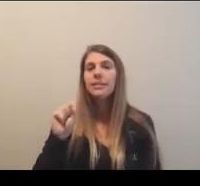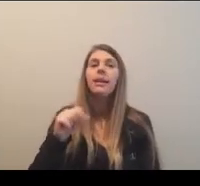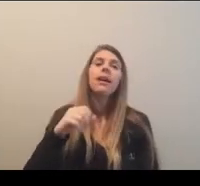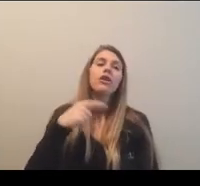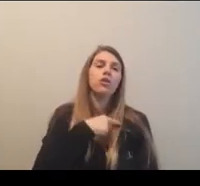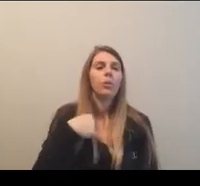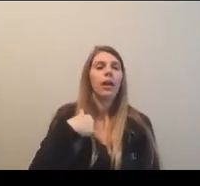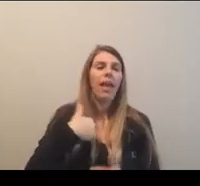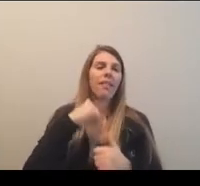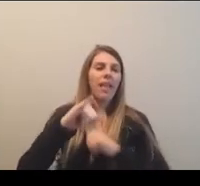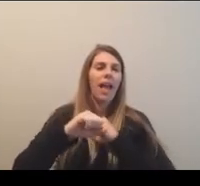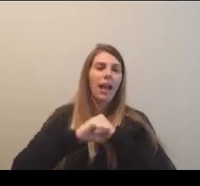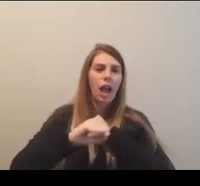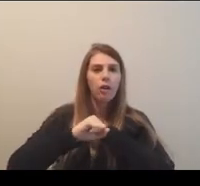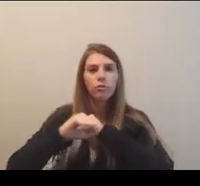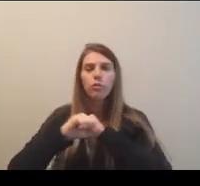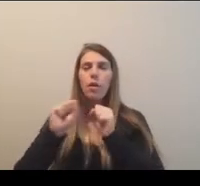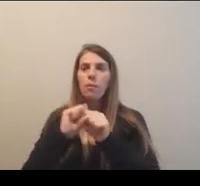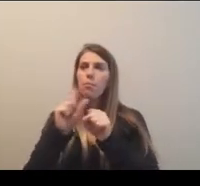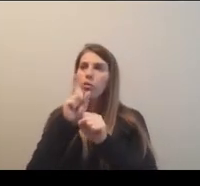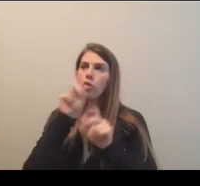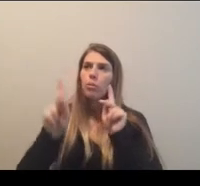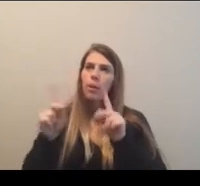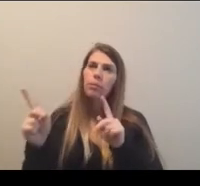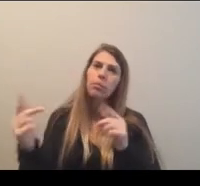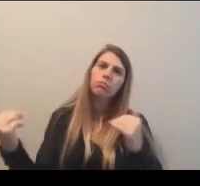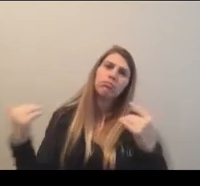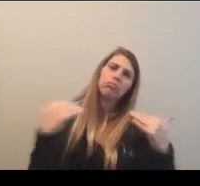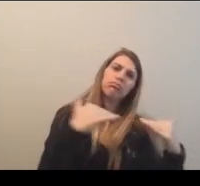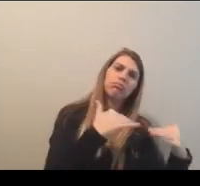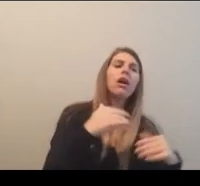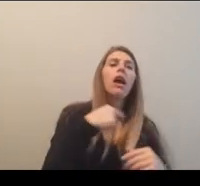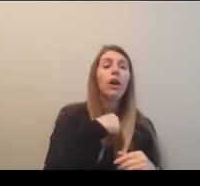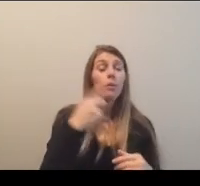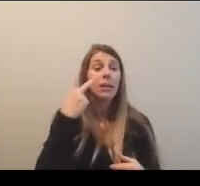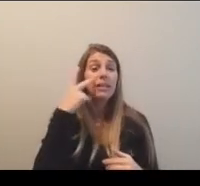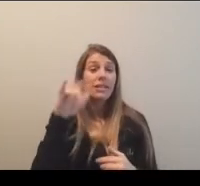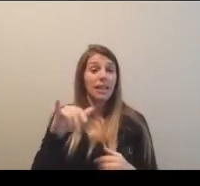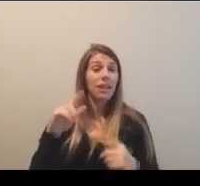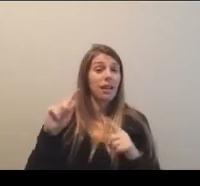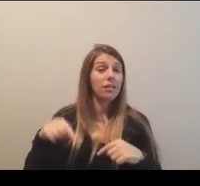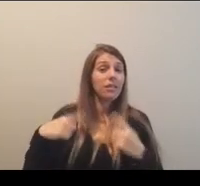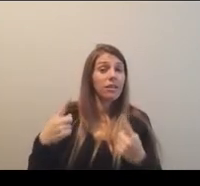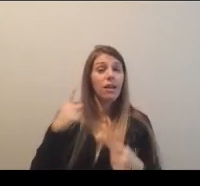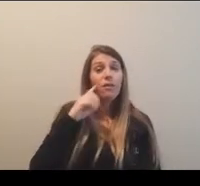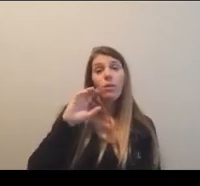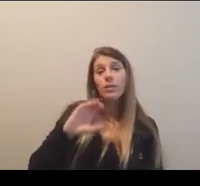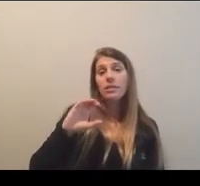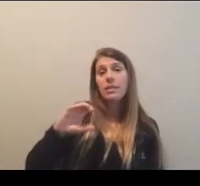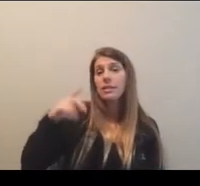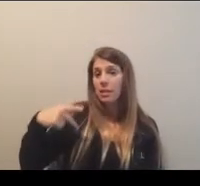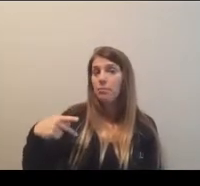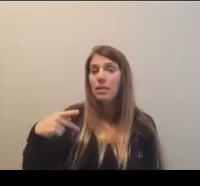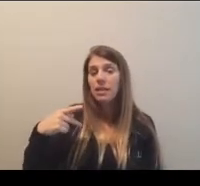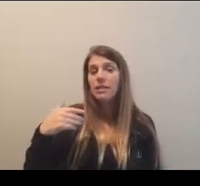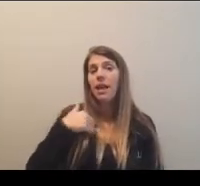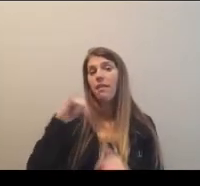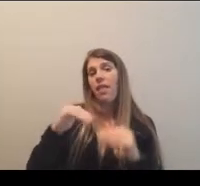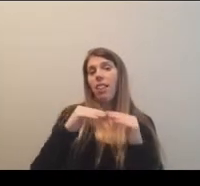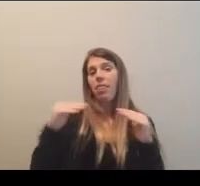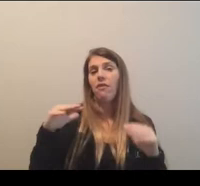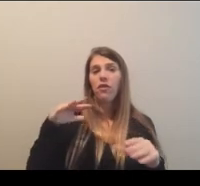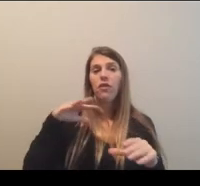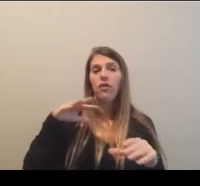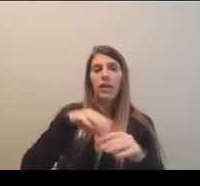within the community to get the turnout. And we, we have seen, and this has been a play also, of course, for our CCPs to have that level of engagement.